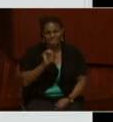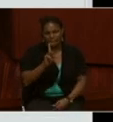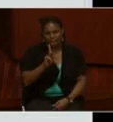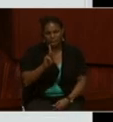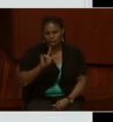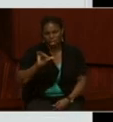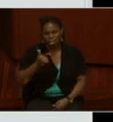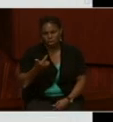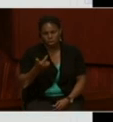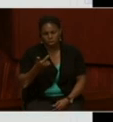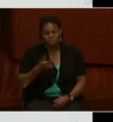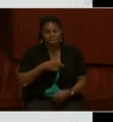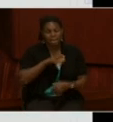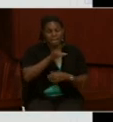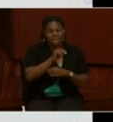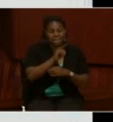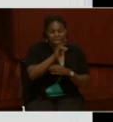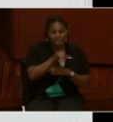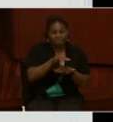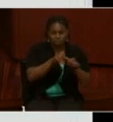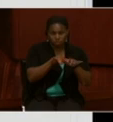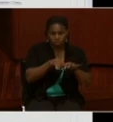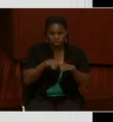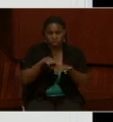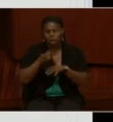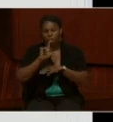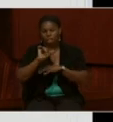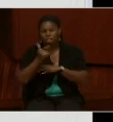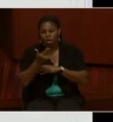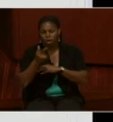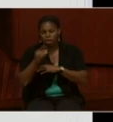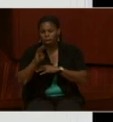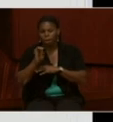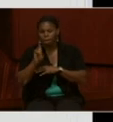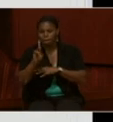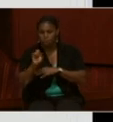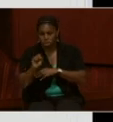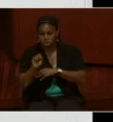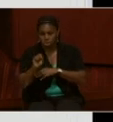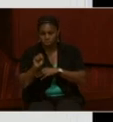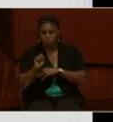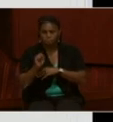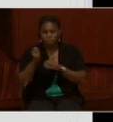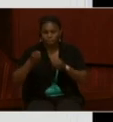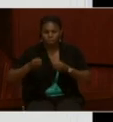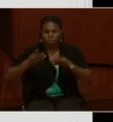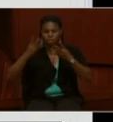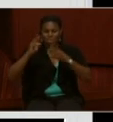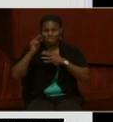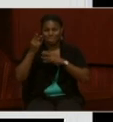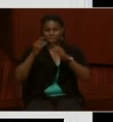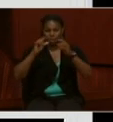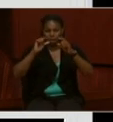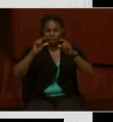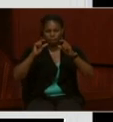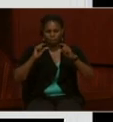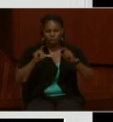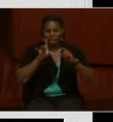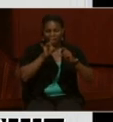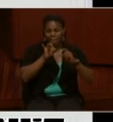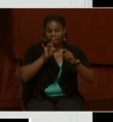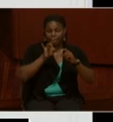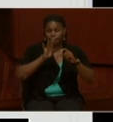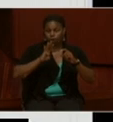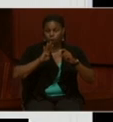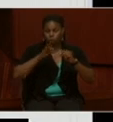So type in Navy Log Books into the search engine. And you'll come up with, in the second box, where it says 84 Descriptions,